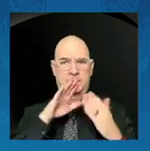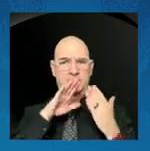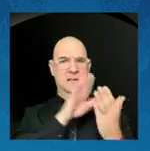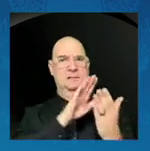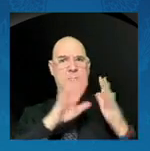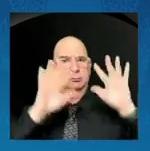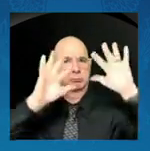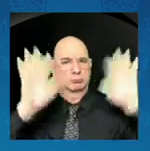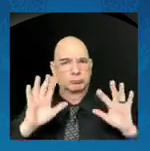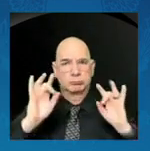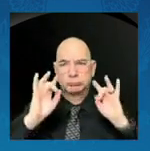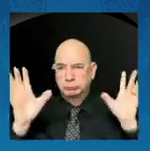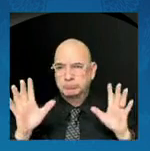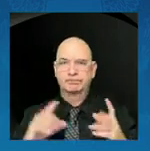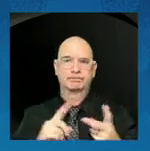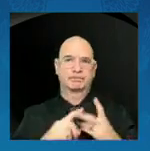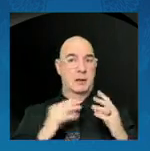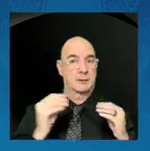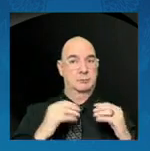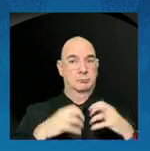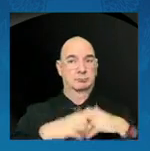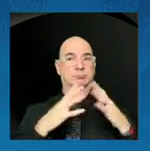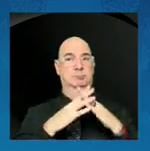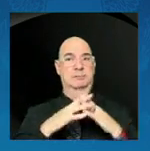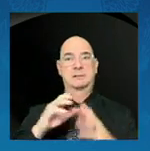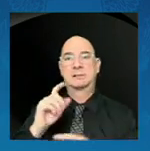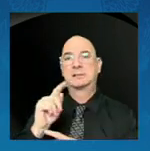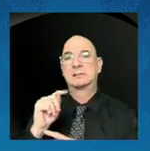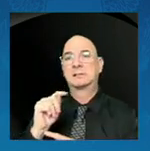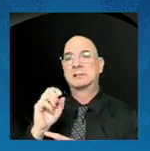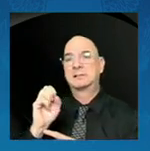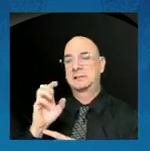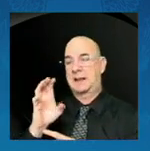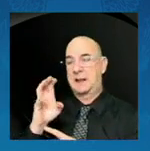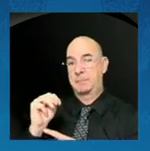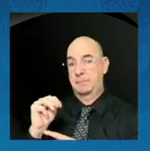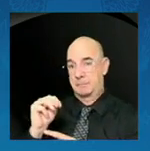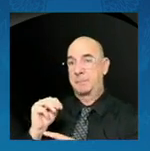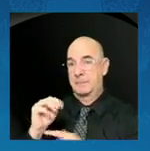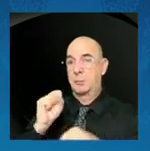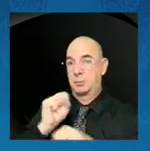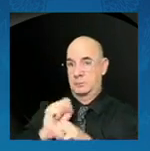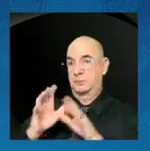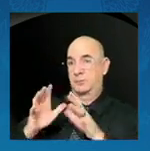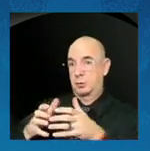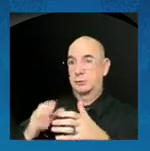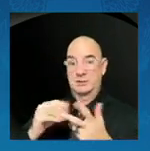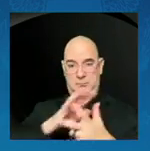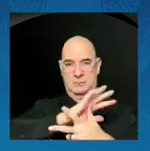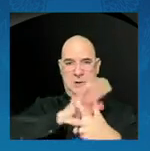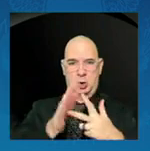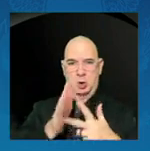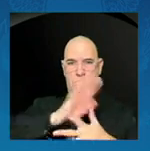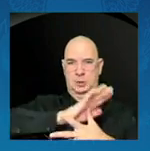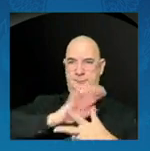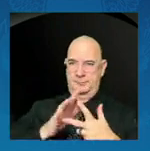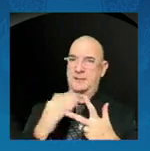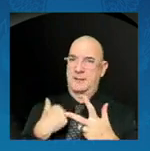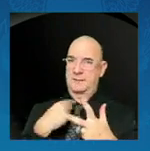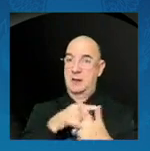Workforce. These are the three areas. Of priority. For this council. That will guide. Our work. Today.